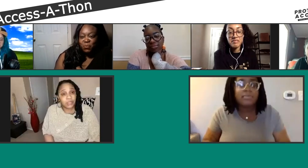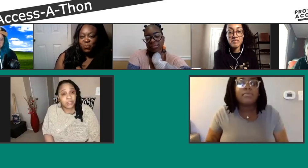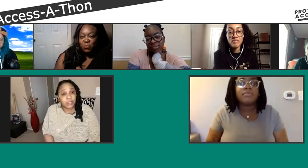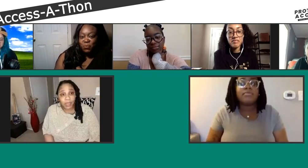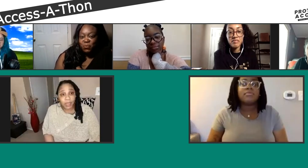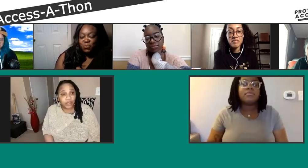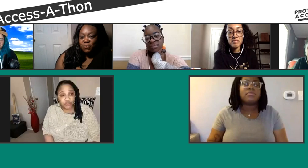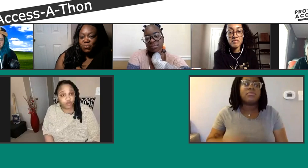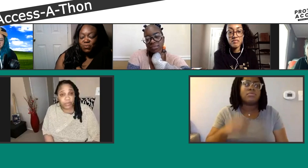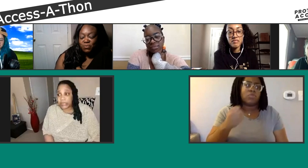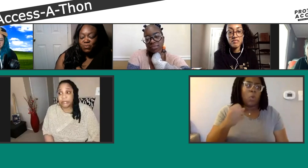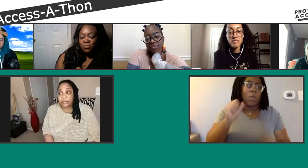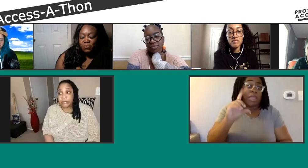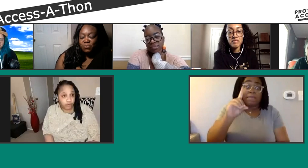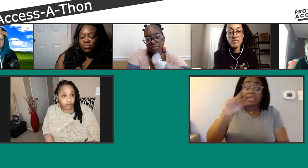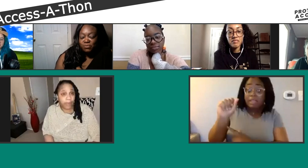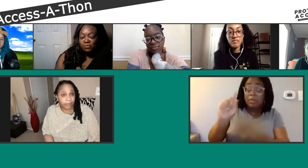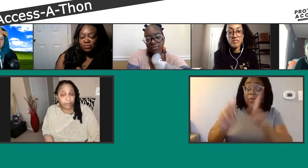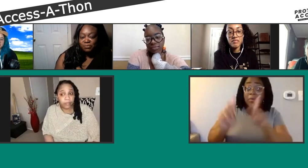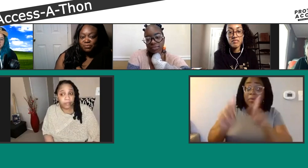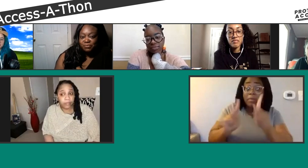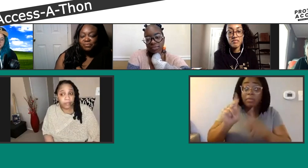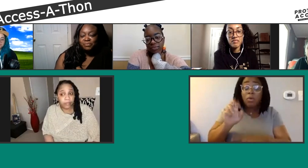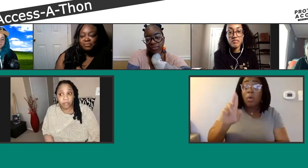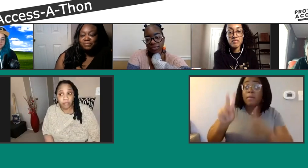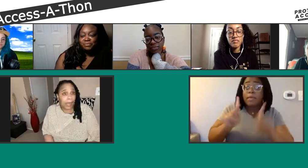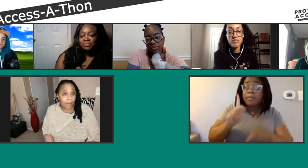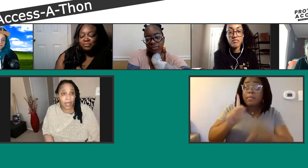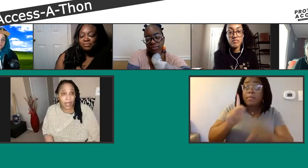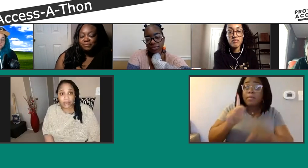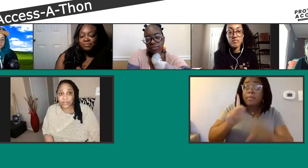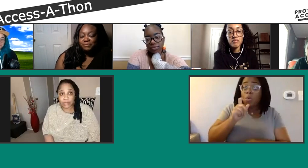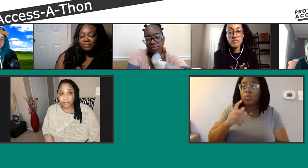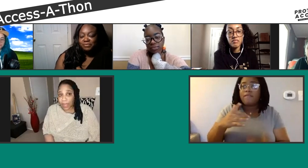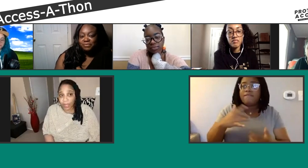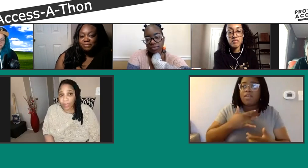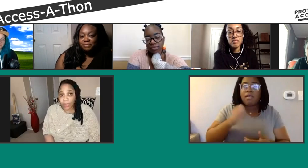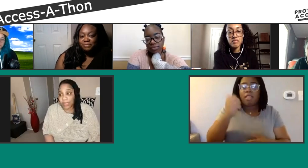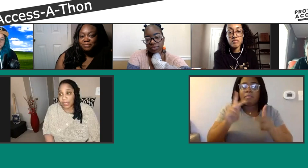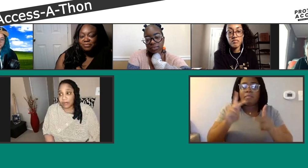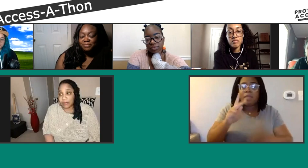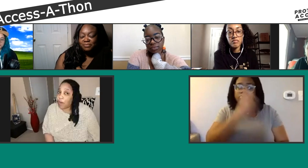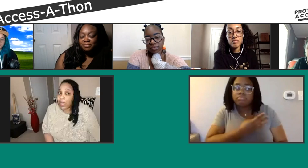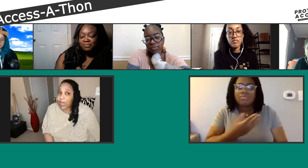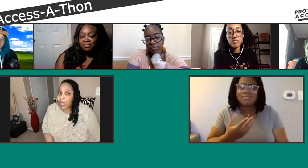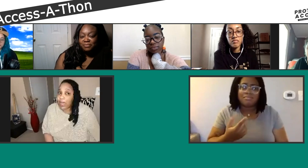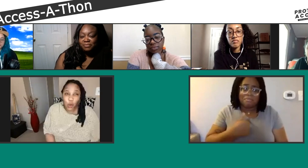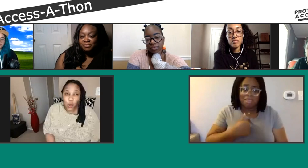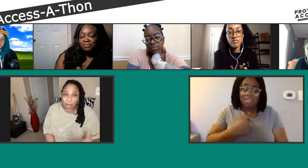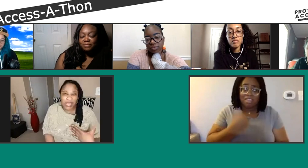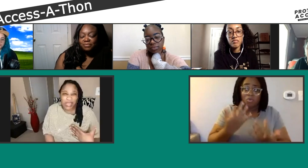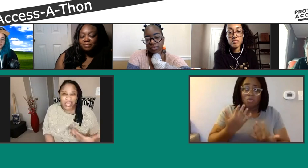disabled and being treated like crap, I'm not going to sit by and be quiet.